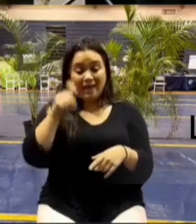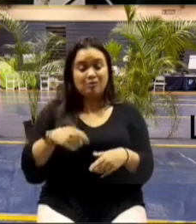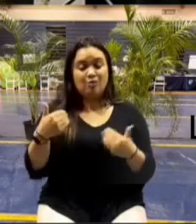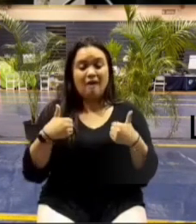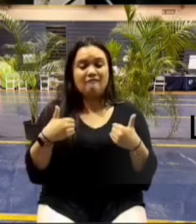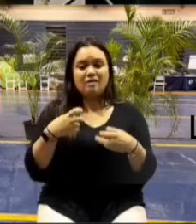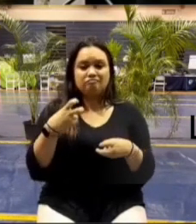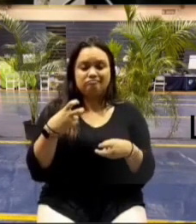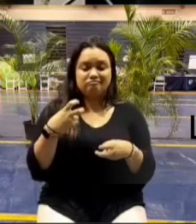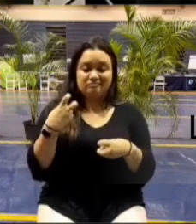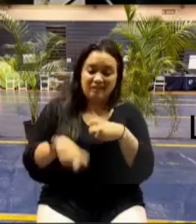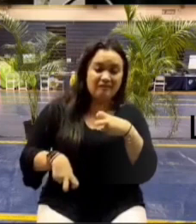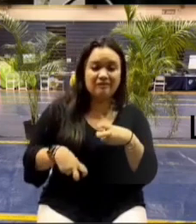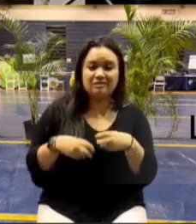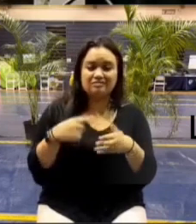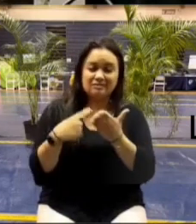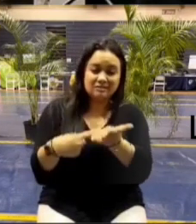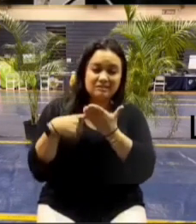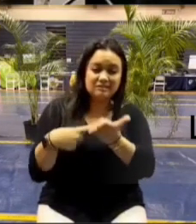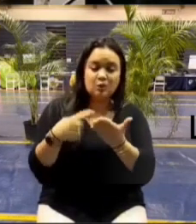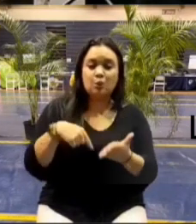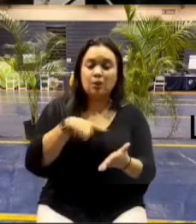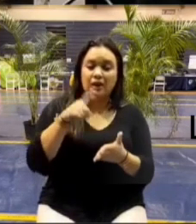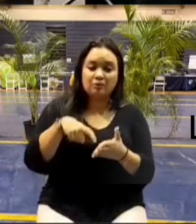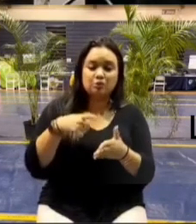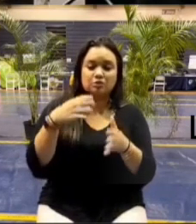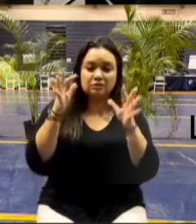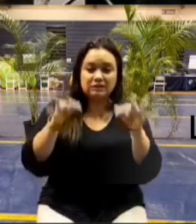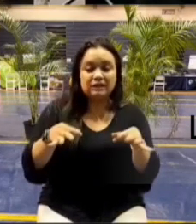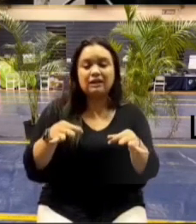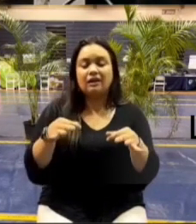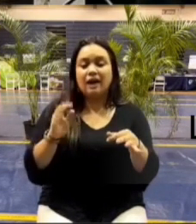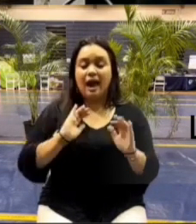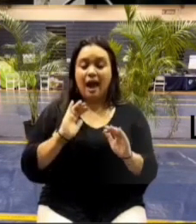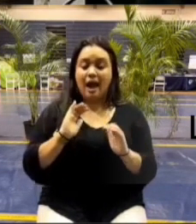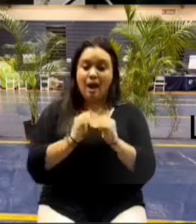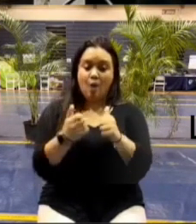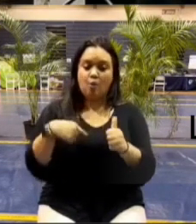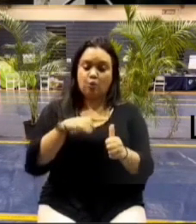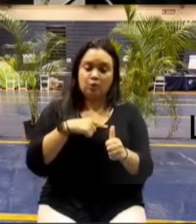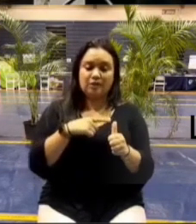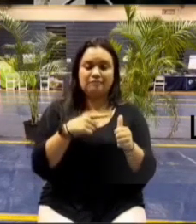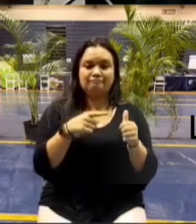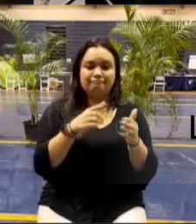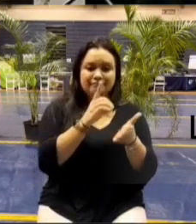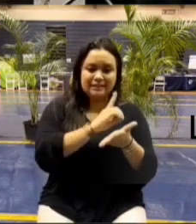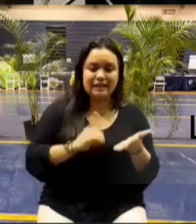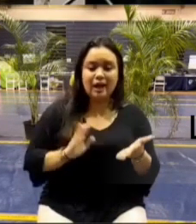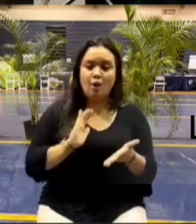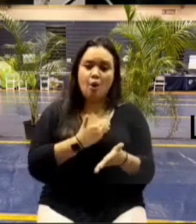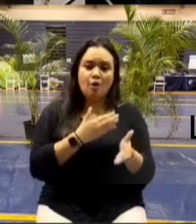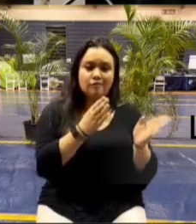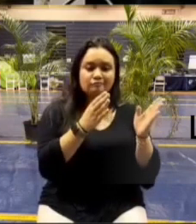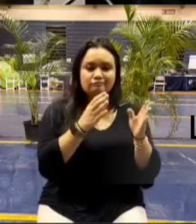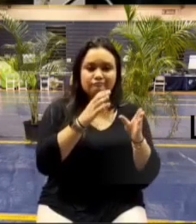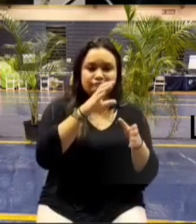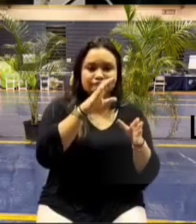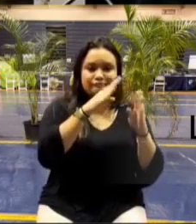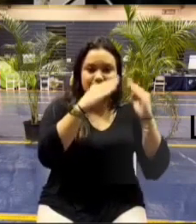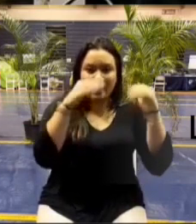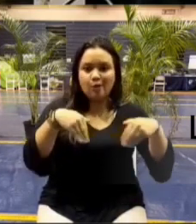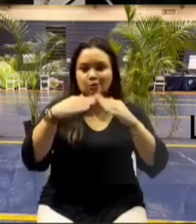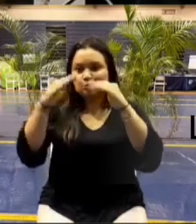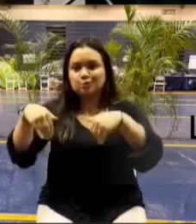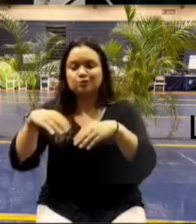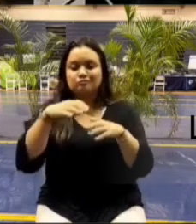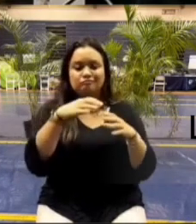understand that we have to we have to decide how we're going to design our neighborhoods but is the county even planning on in why you cooling to